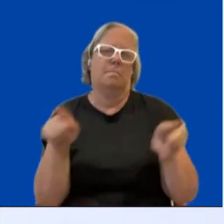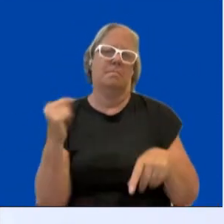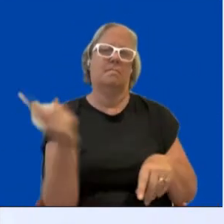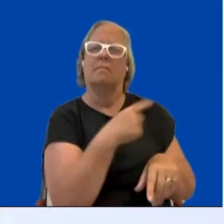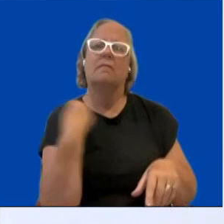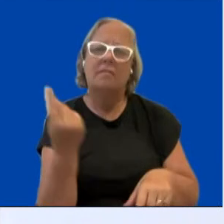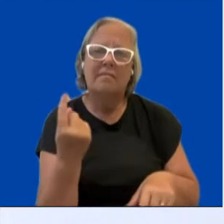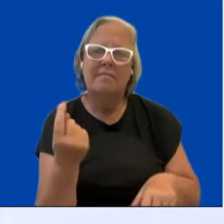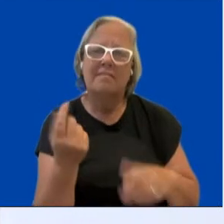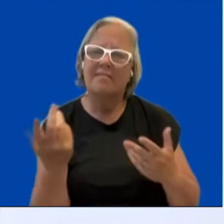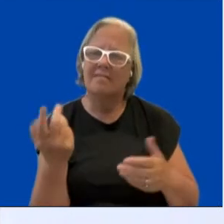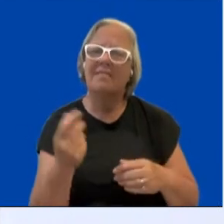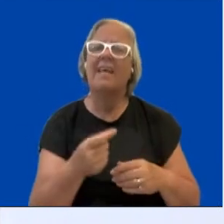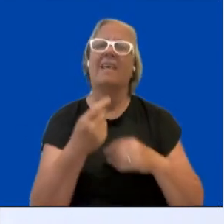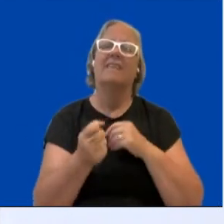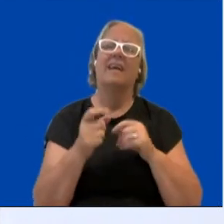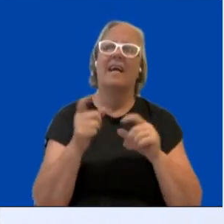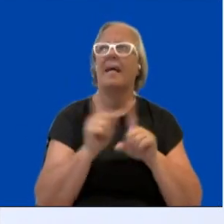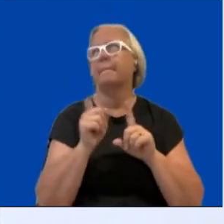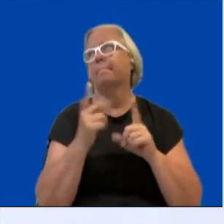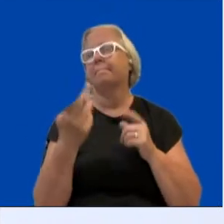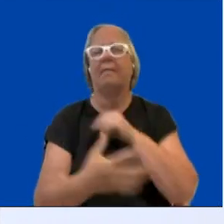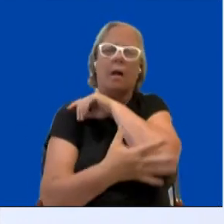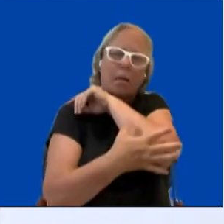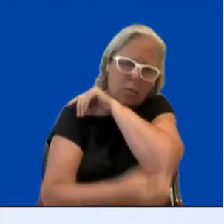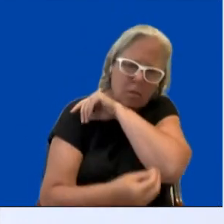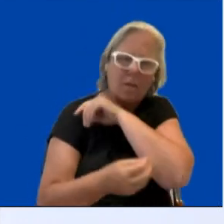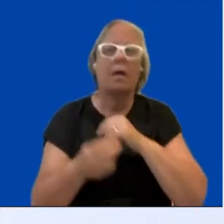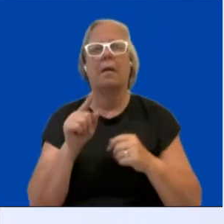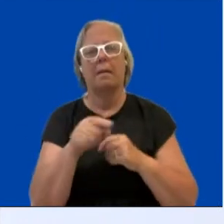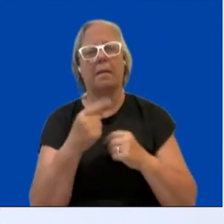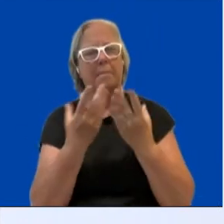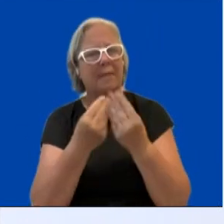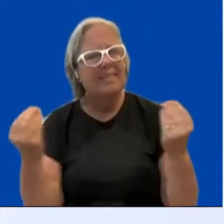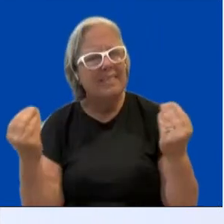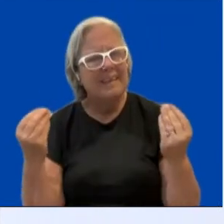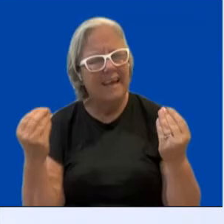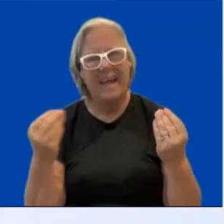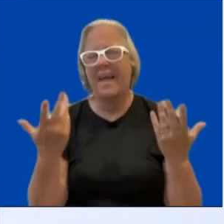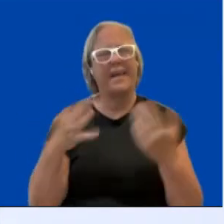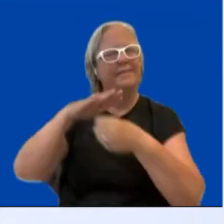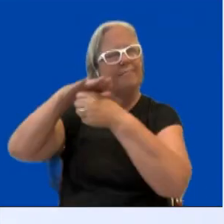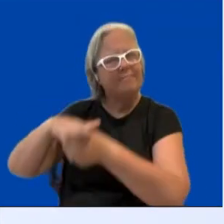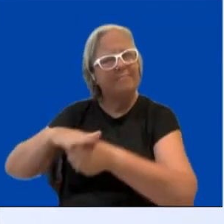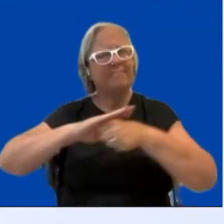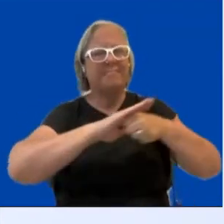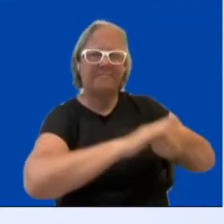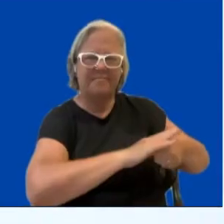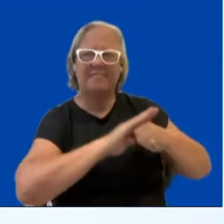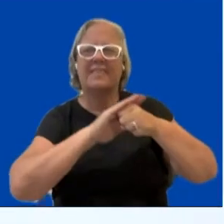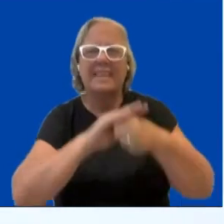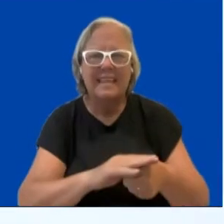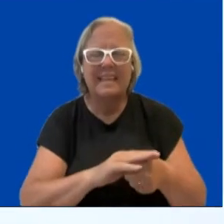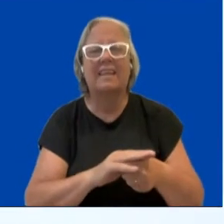also energy poverty. Many of the measures that governments are taking to combat climate change, they cost money.